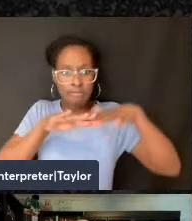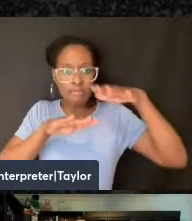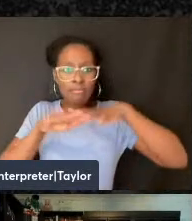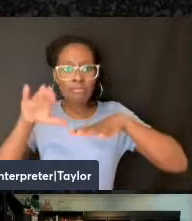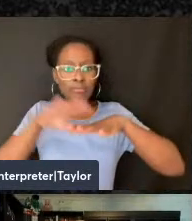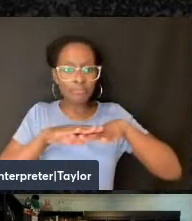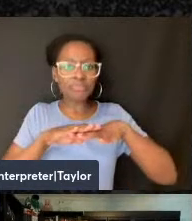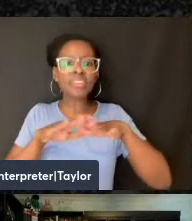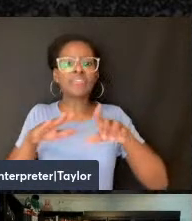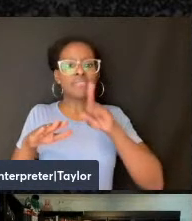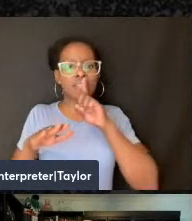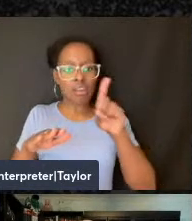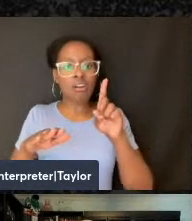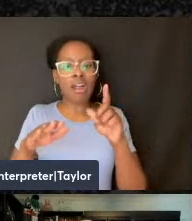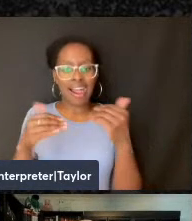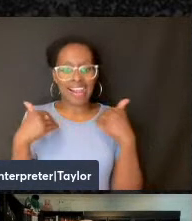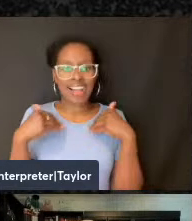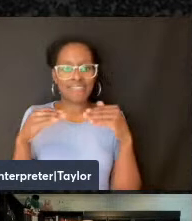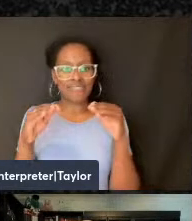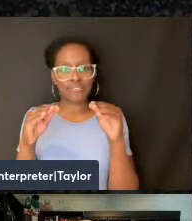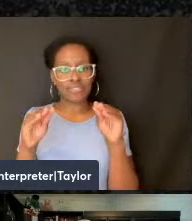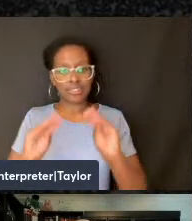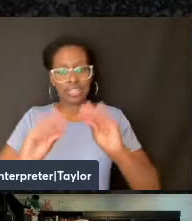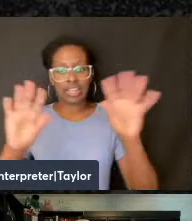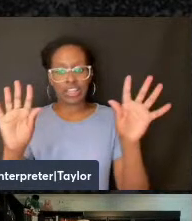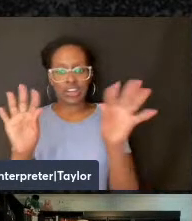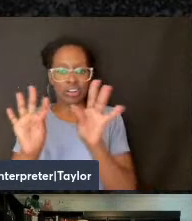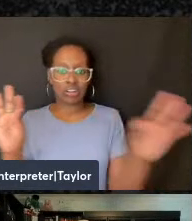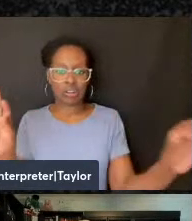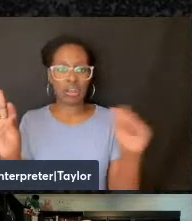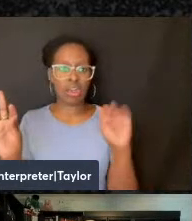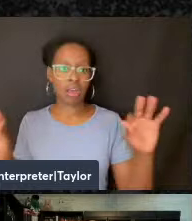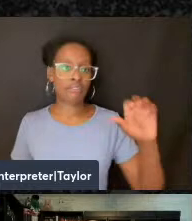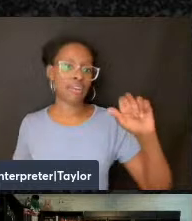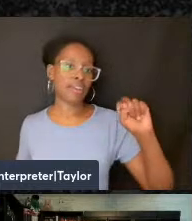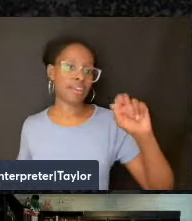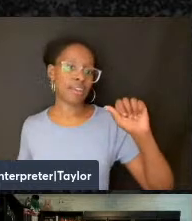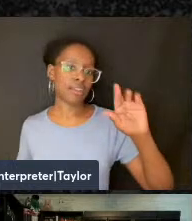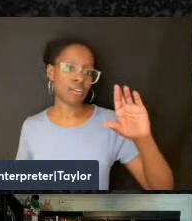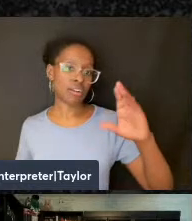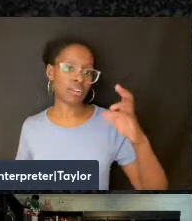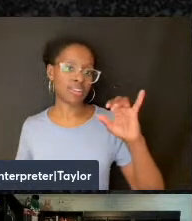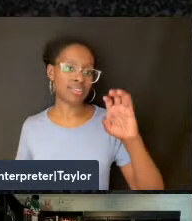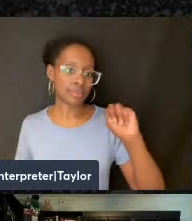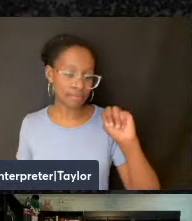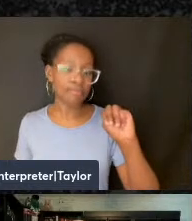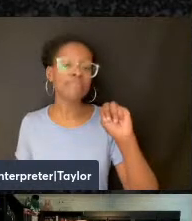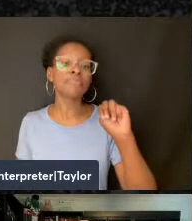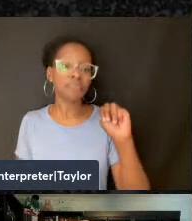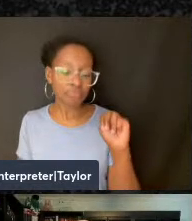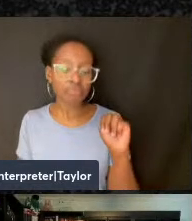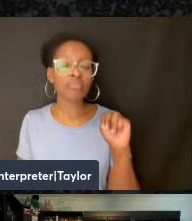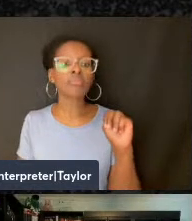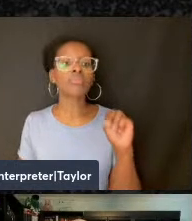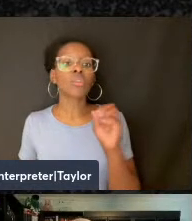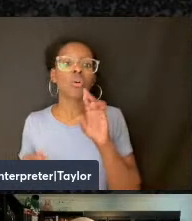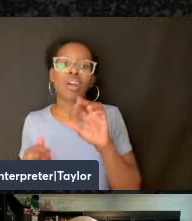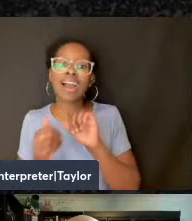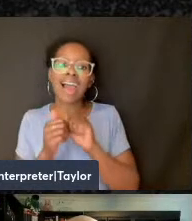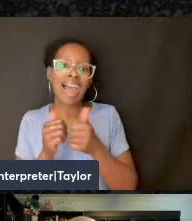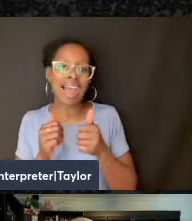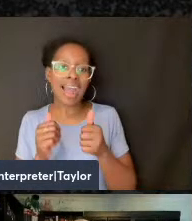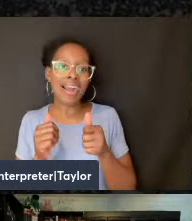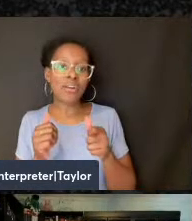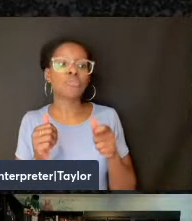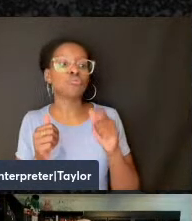distinct versions of Jewish anarchism or anarchisms in which anarchist movements in which